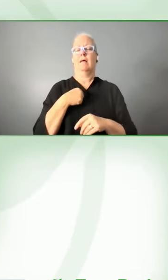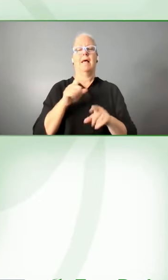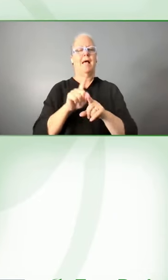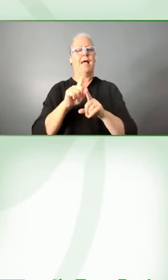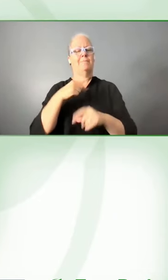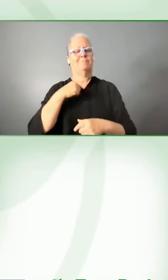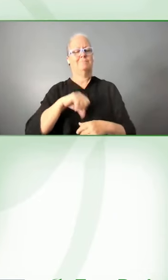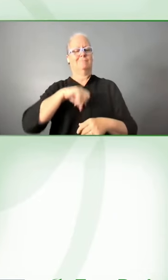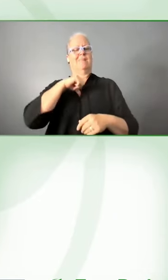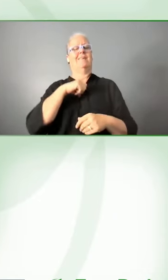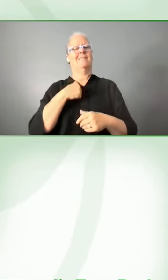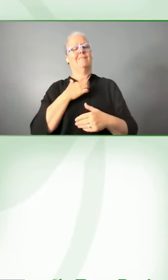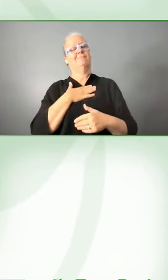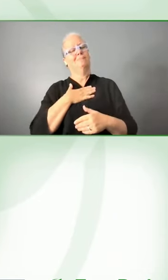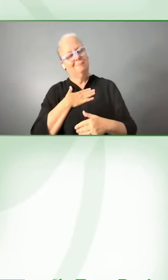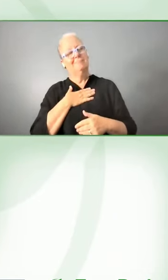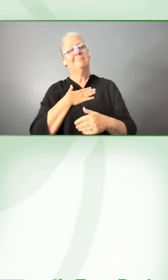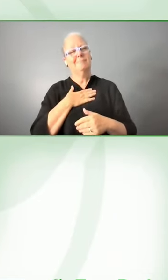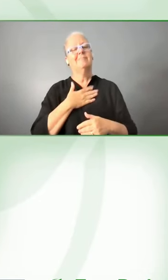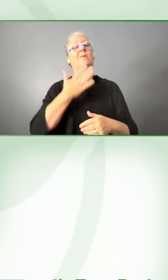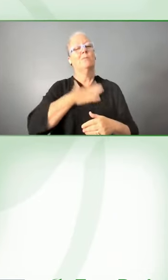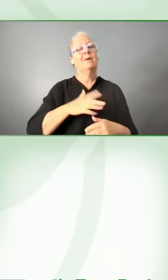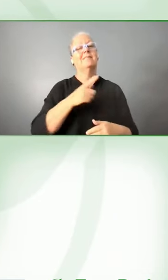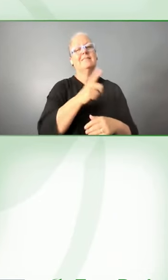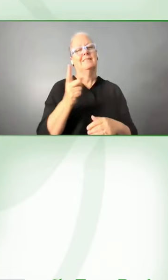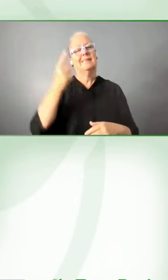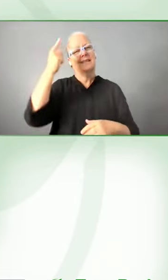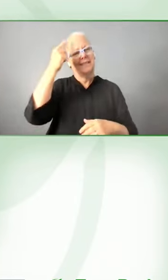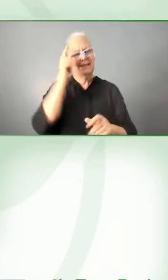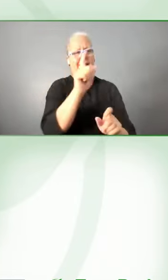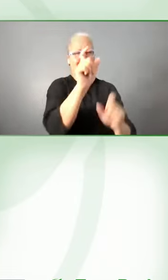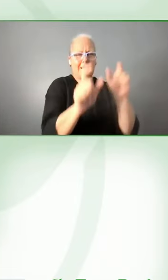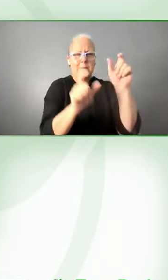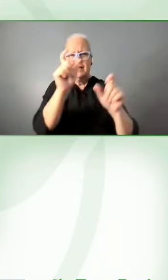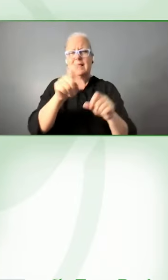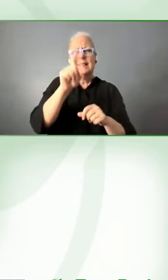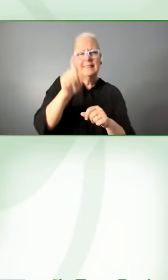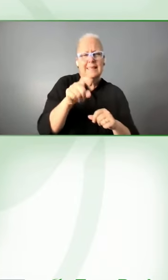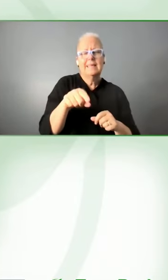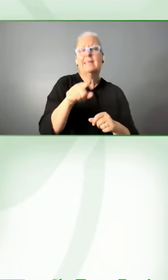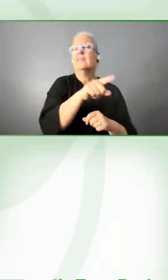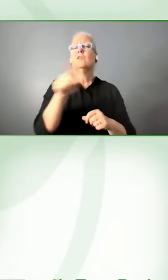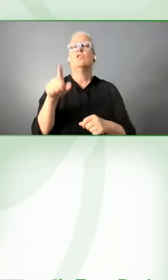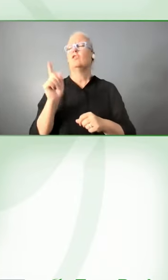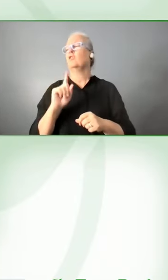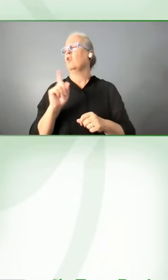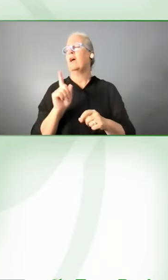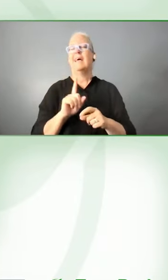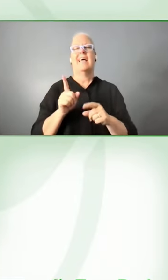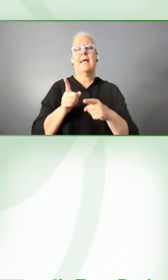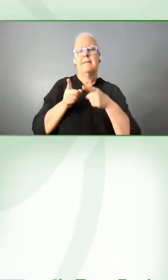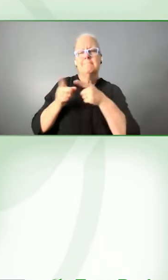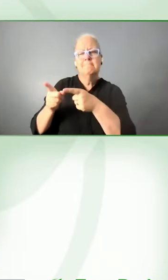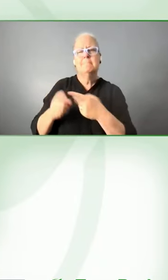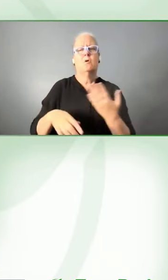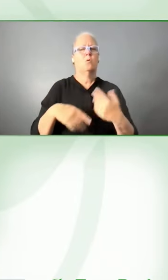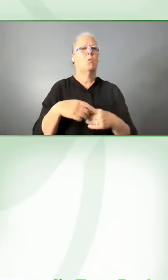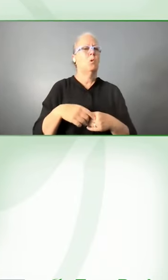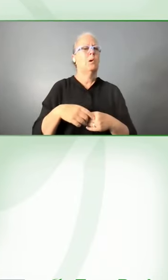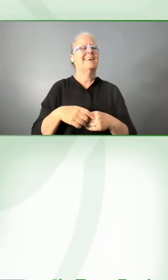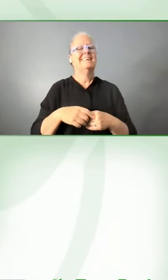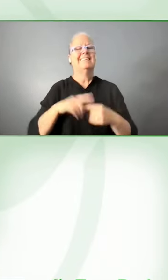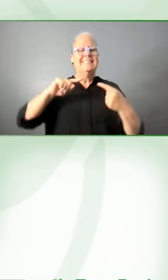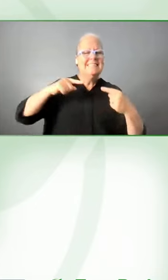services think about the needs of all customers and make sure that they're not causing any harm or detriment in what they're